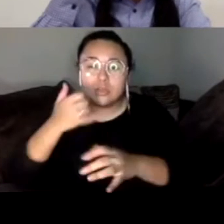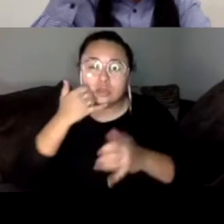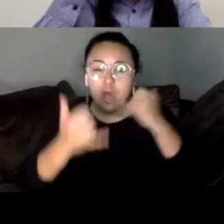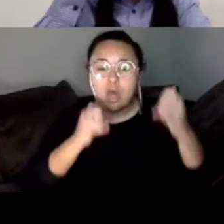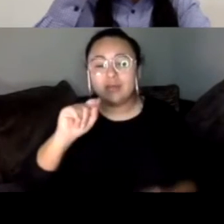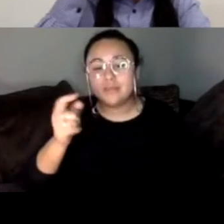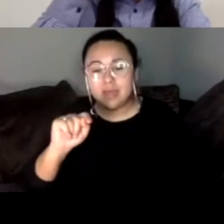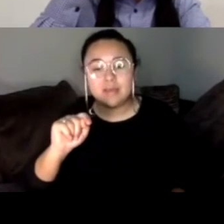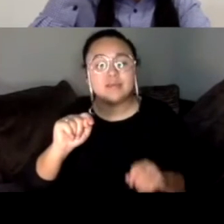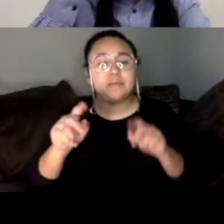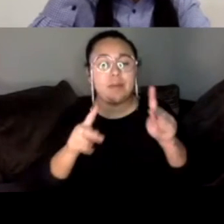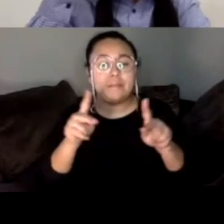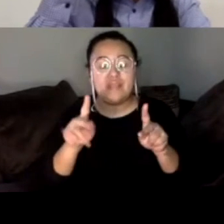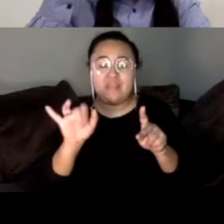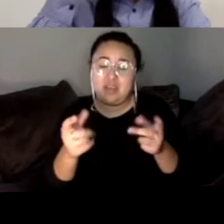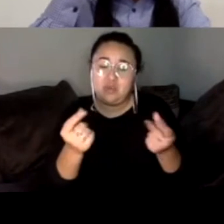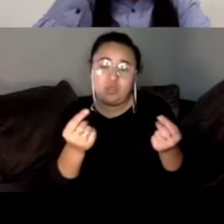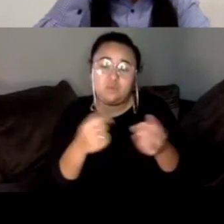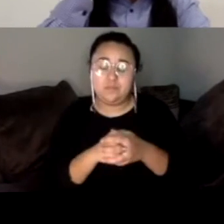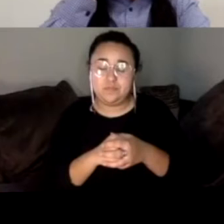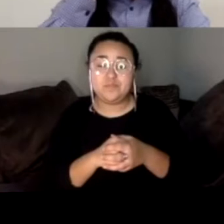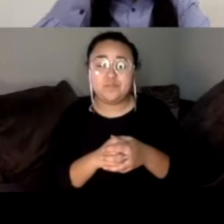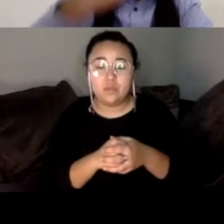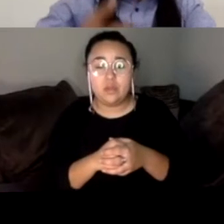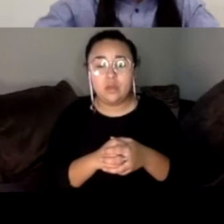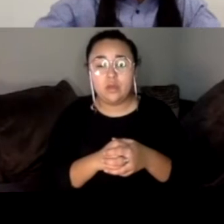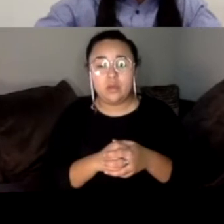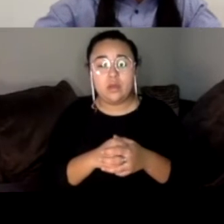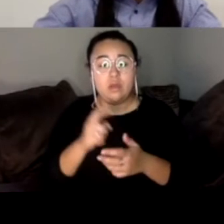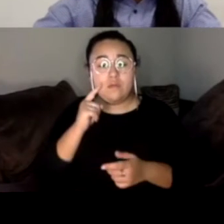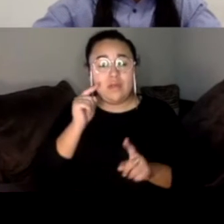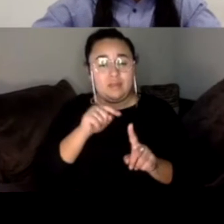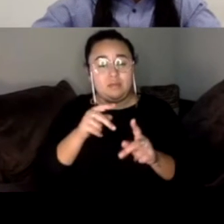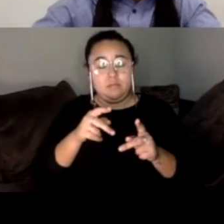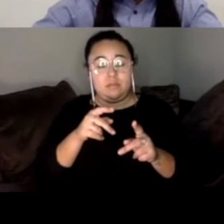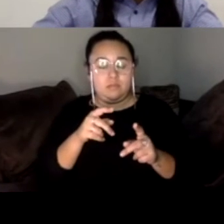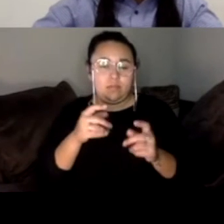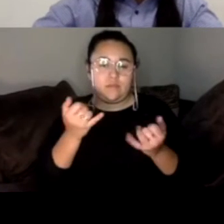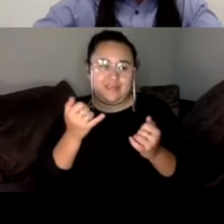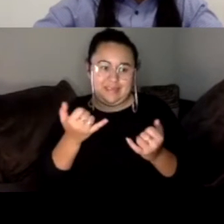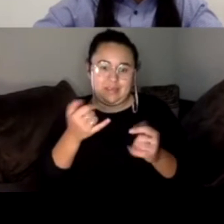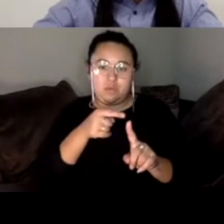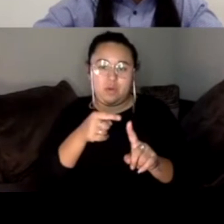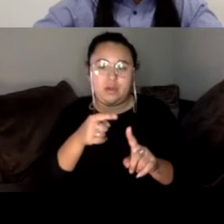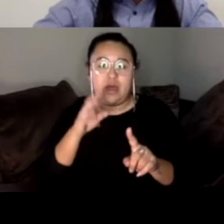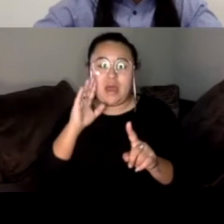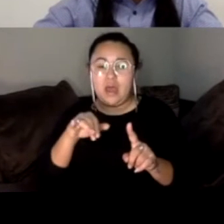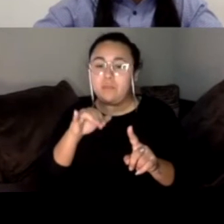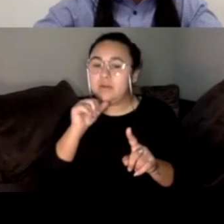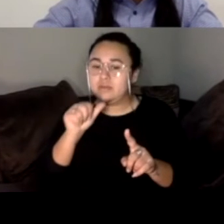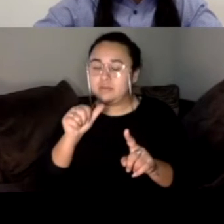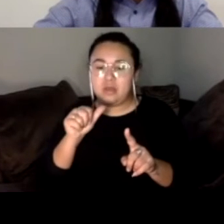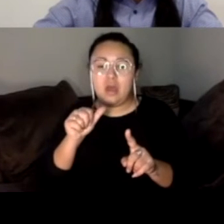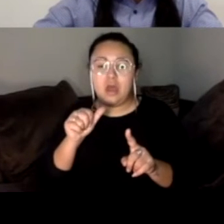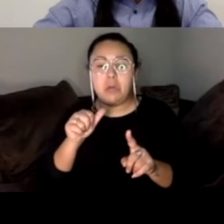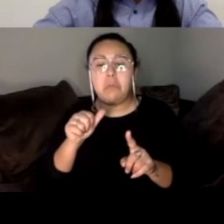and that's what I think we need to do. Um, I, and to this point, I hope it's not a little turnout election. I'm actually seeing a lot of enthusiasm grow over the last two